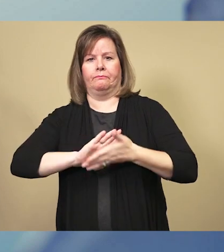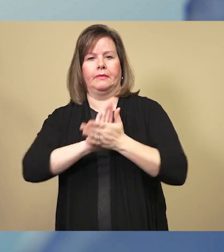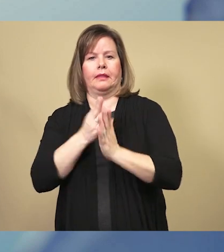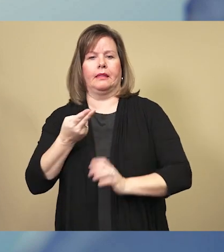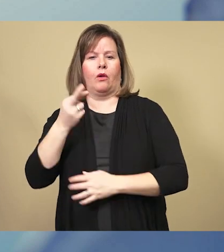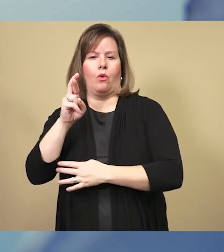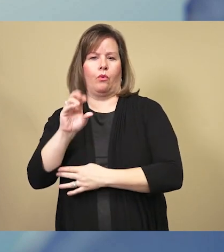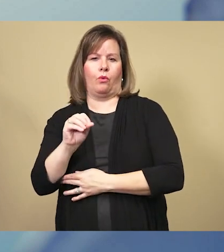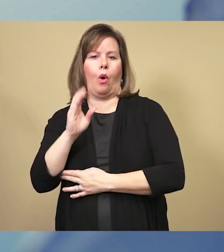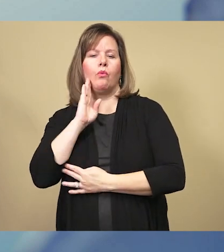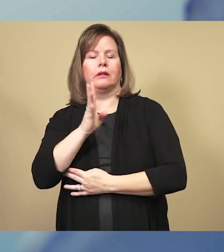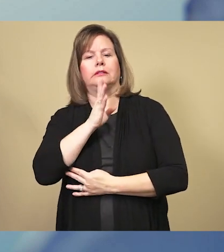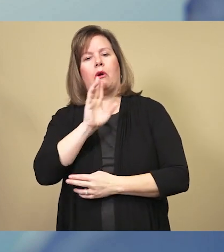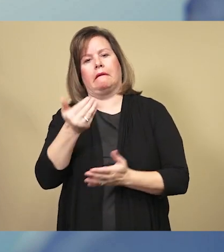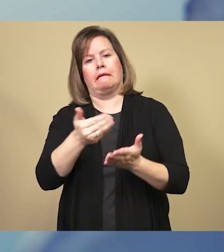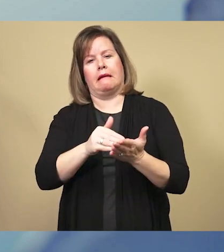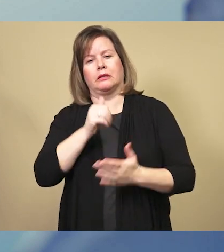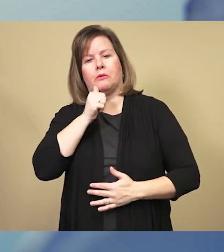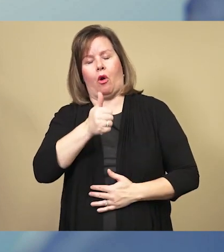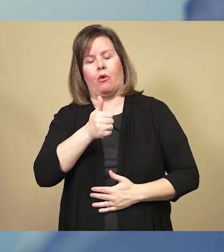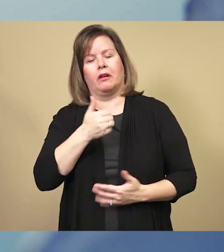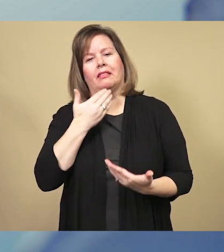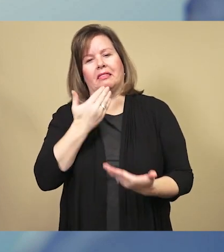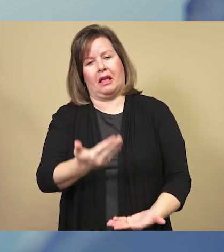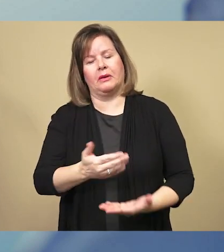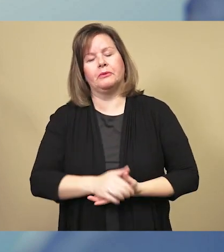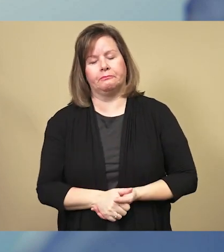I'm Dr. Adam London with the Kent County Health Department. Thank you.